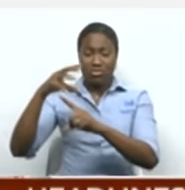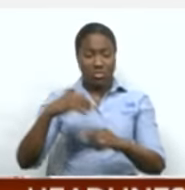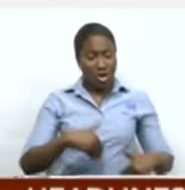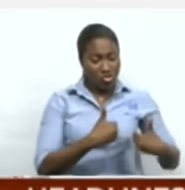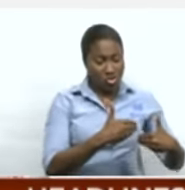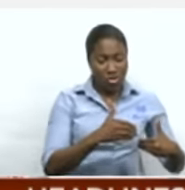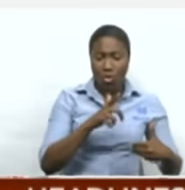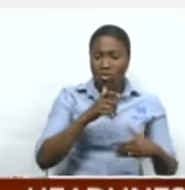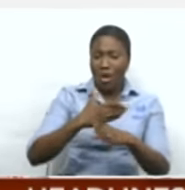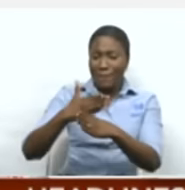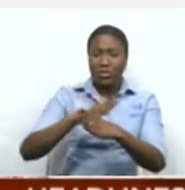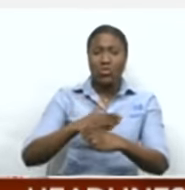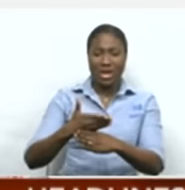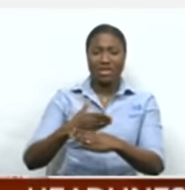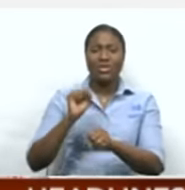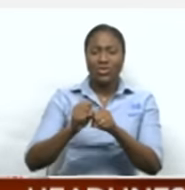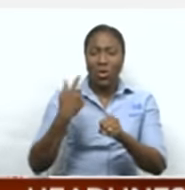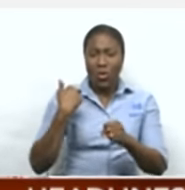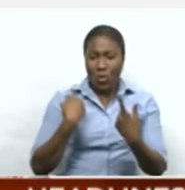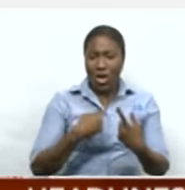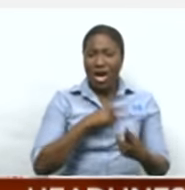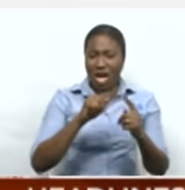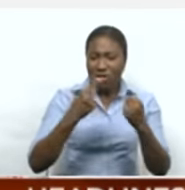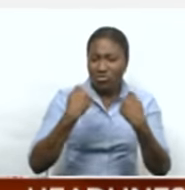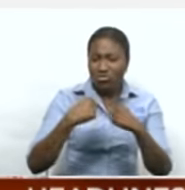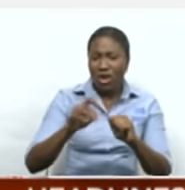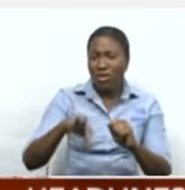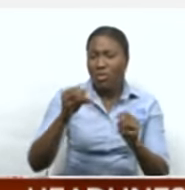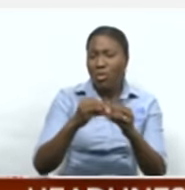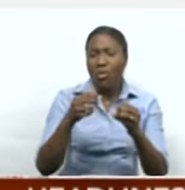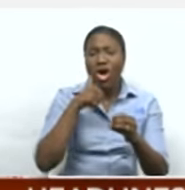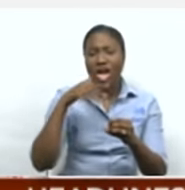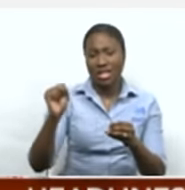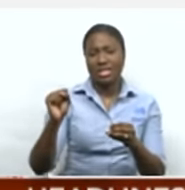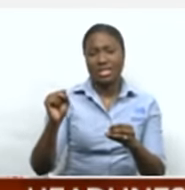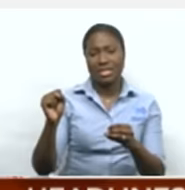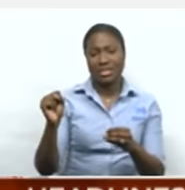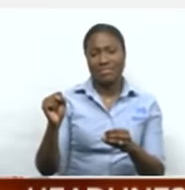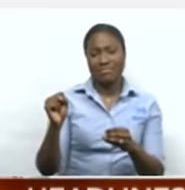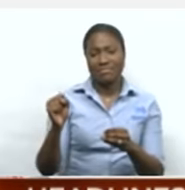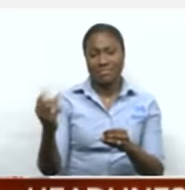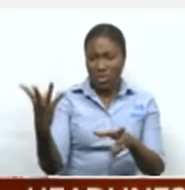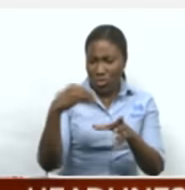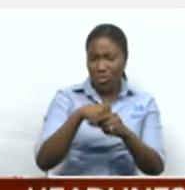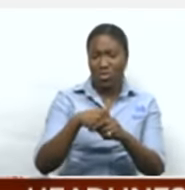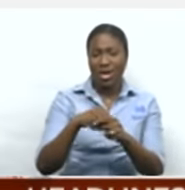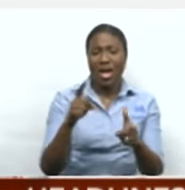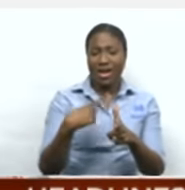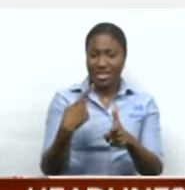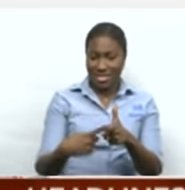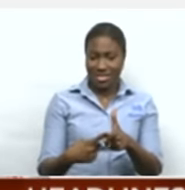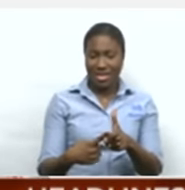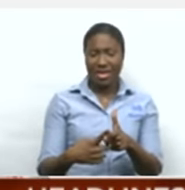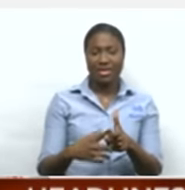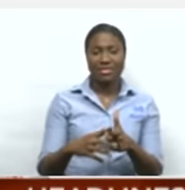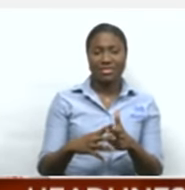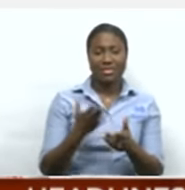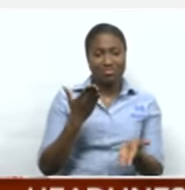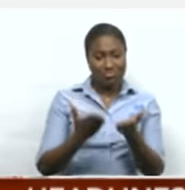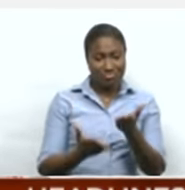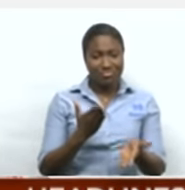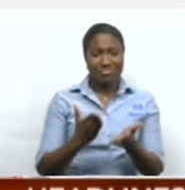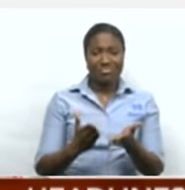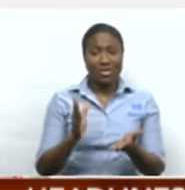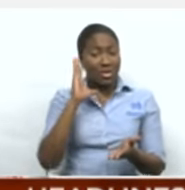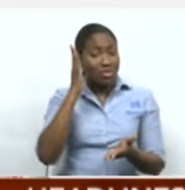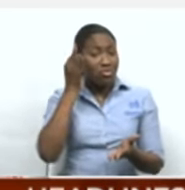try to start to get more girls in because then there's going to be a point in time where they may not